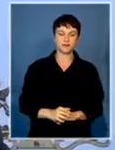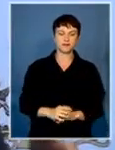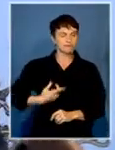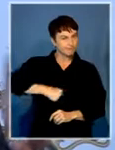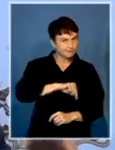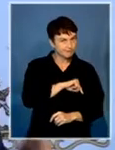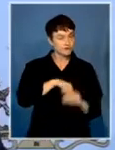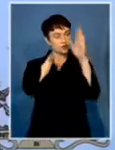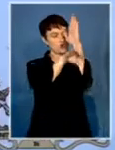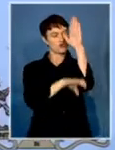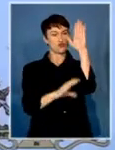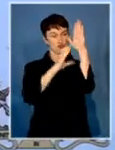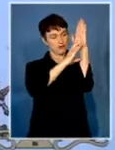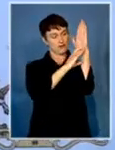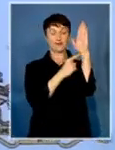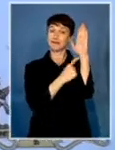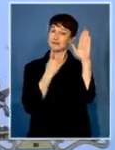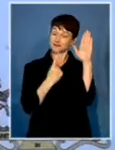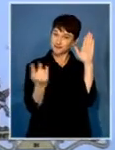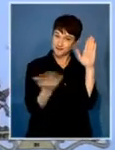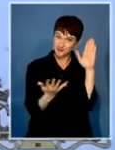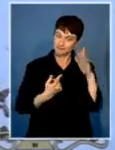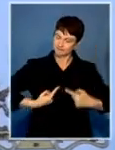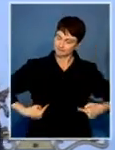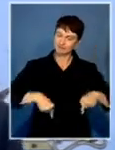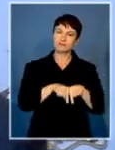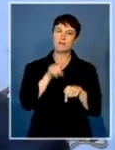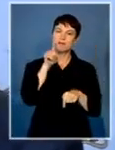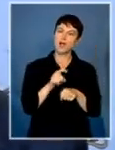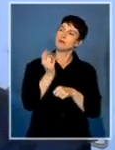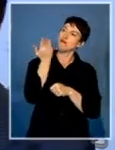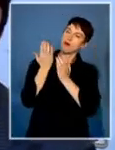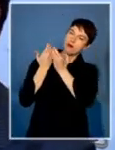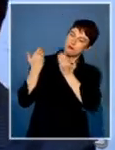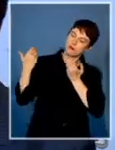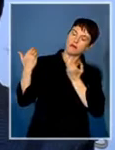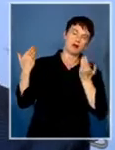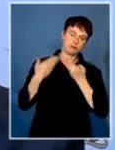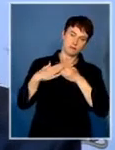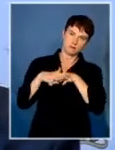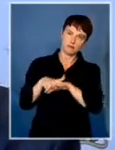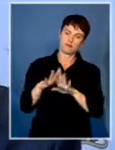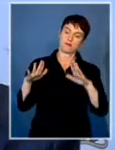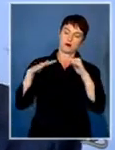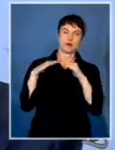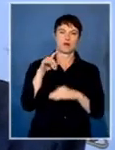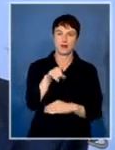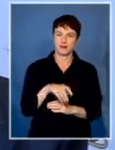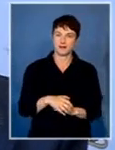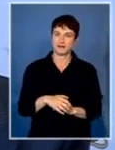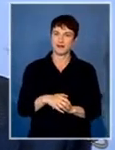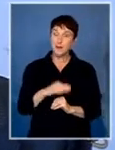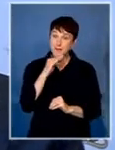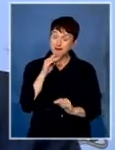something very particular when we render public services. It asks of us to lay the foundations for an open society where